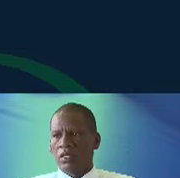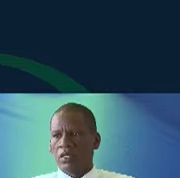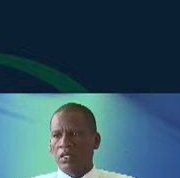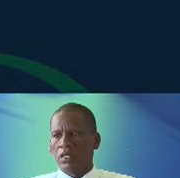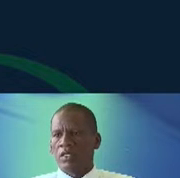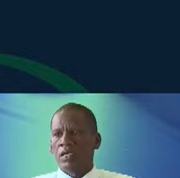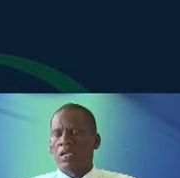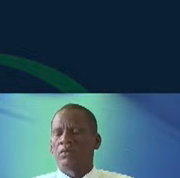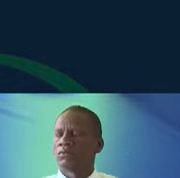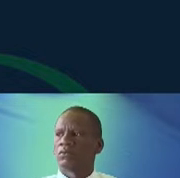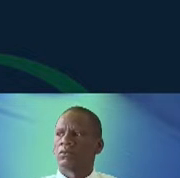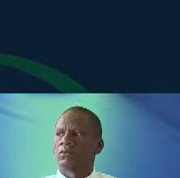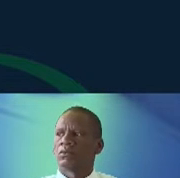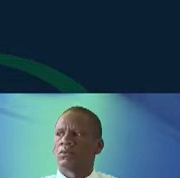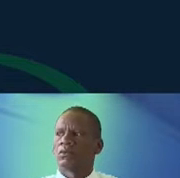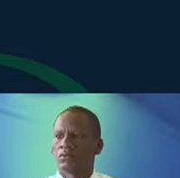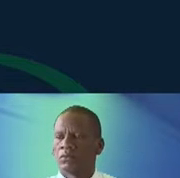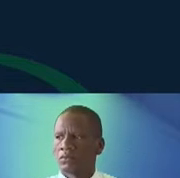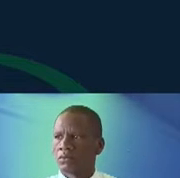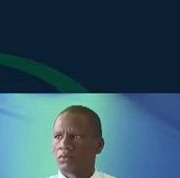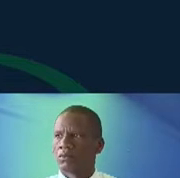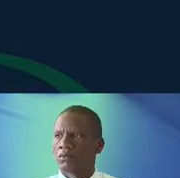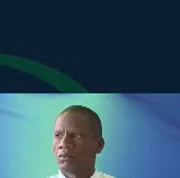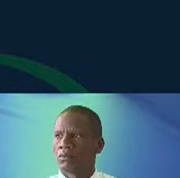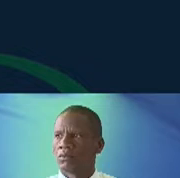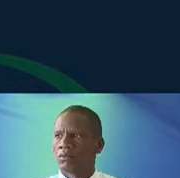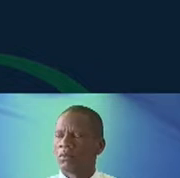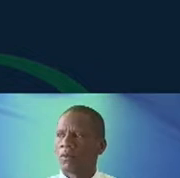your kind of ancestral lineage by having this shade.